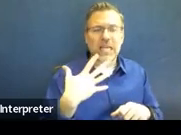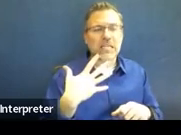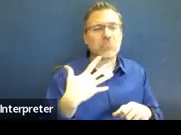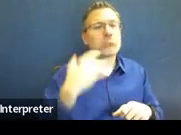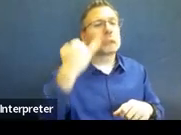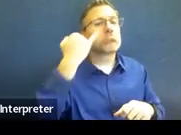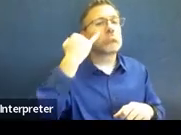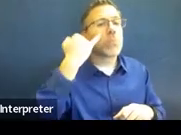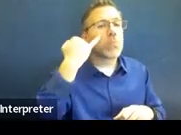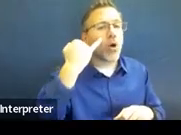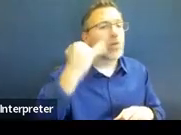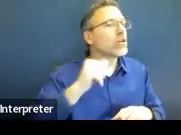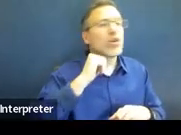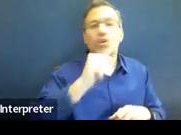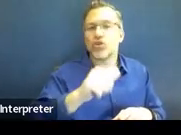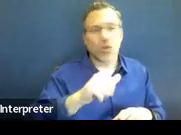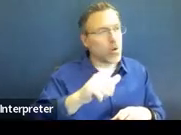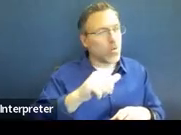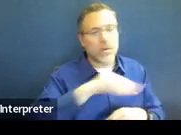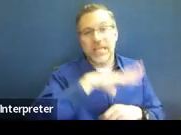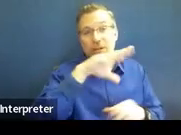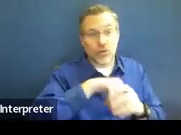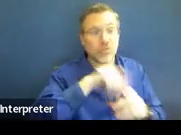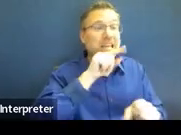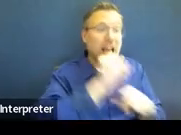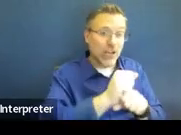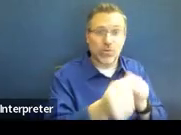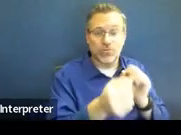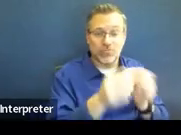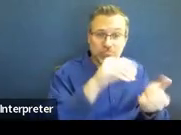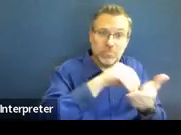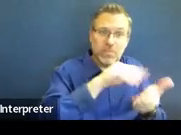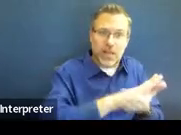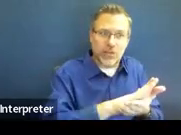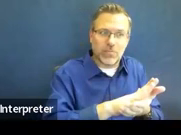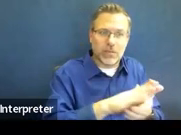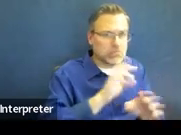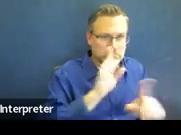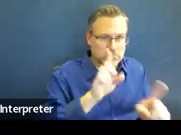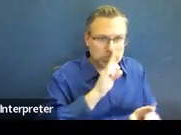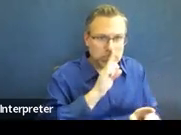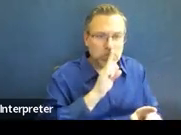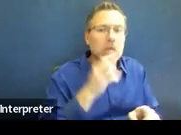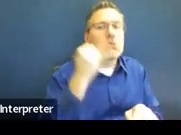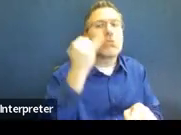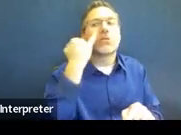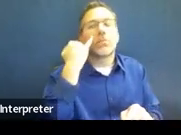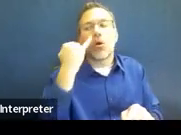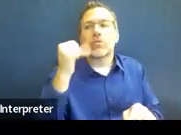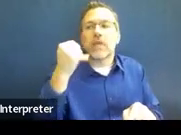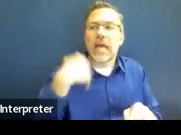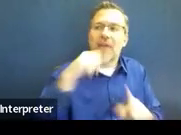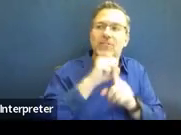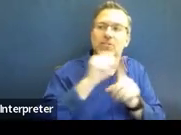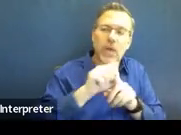Just don't send us anything in the IEP document. And we are happy to give you feedback about those things.